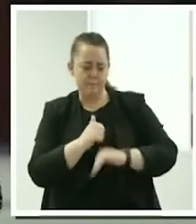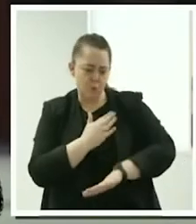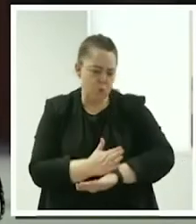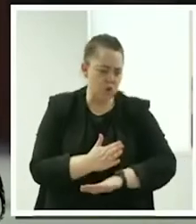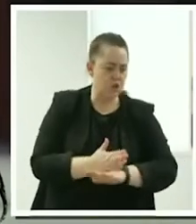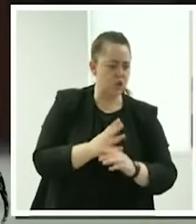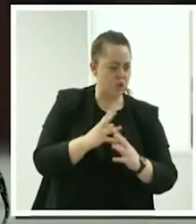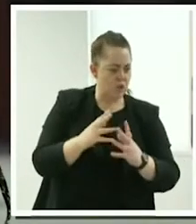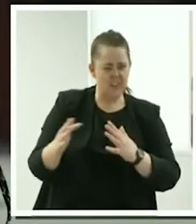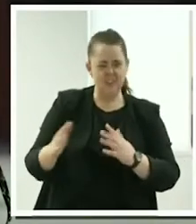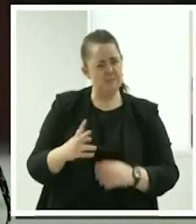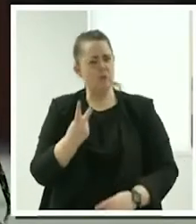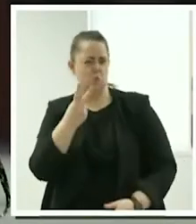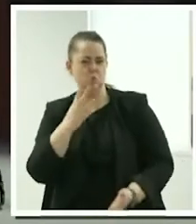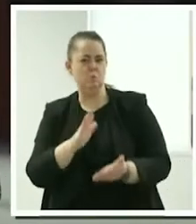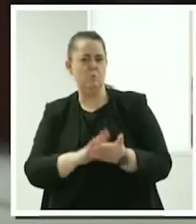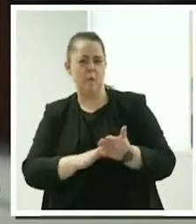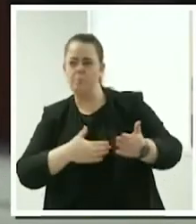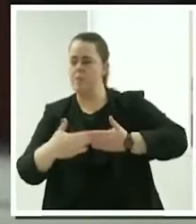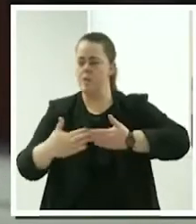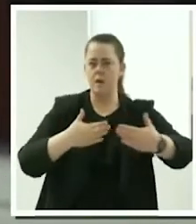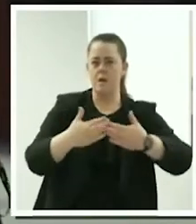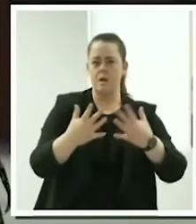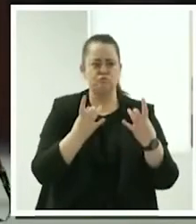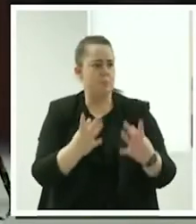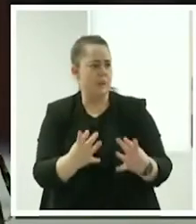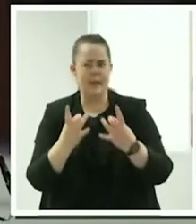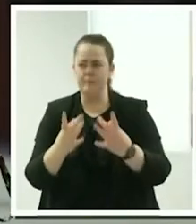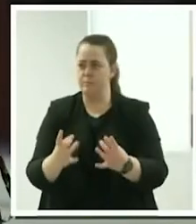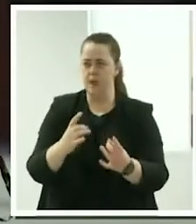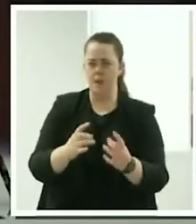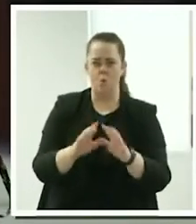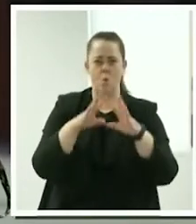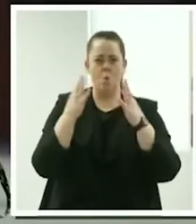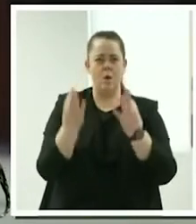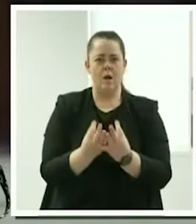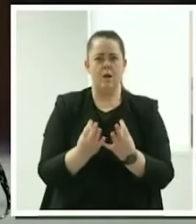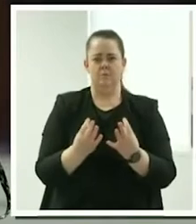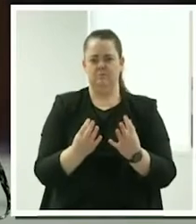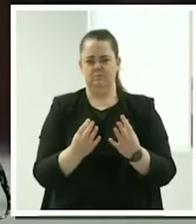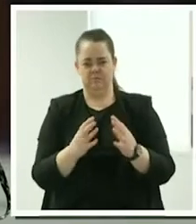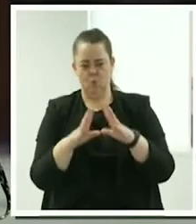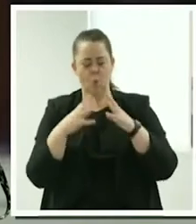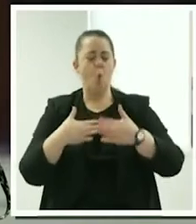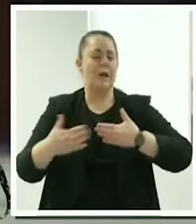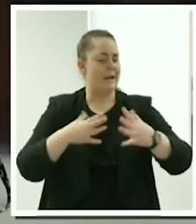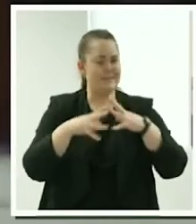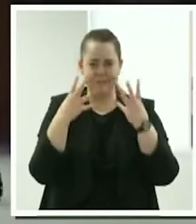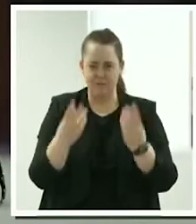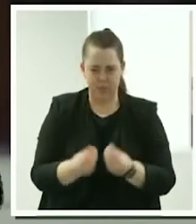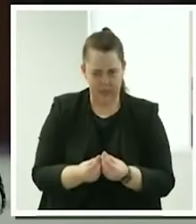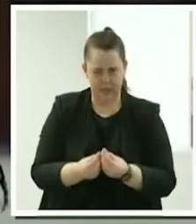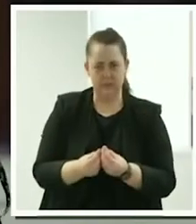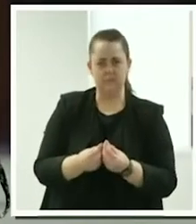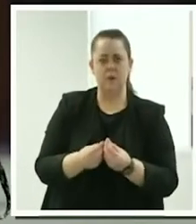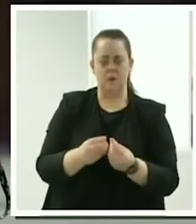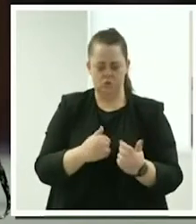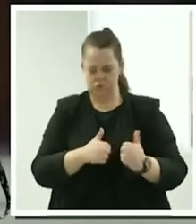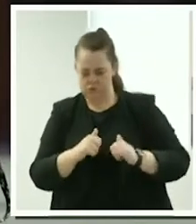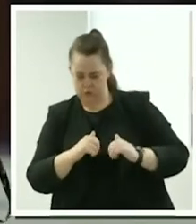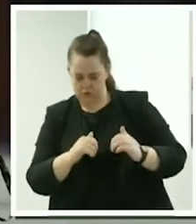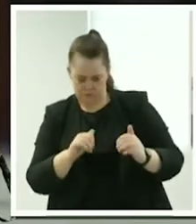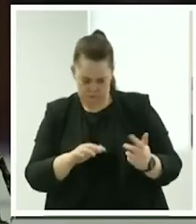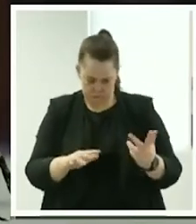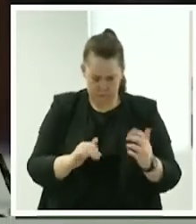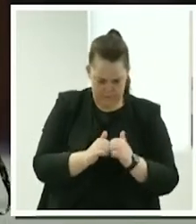months, I had everything that I needed. And that's when I then called Mabel and yeah, they just took all